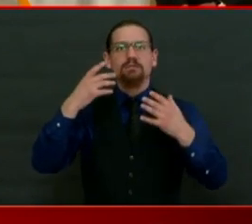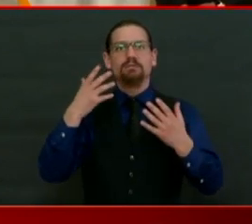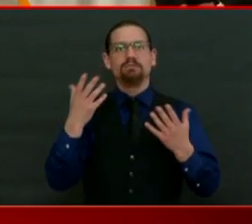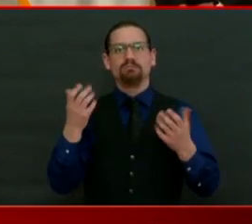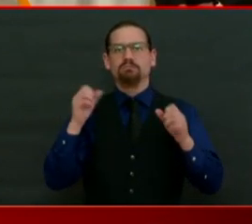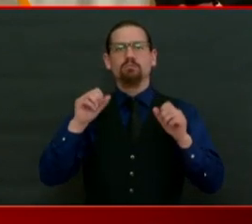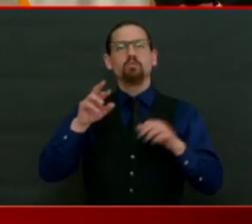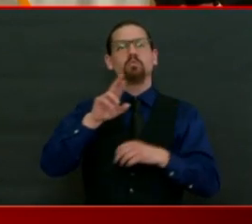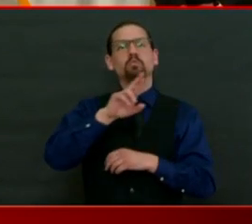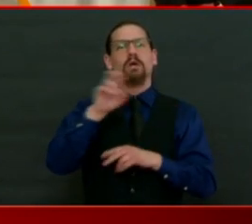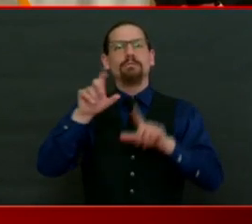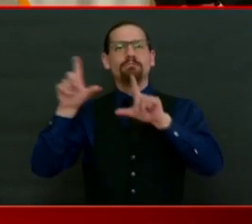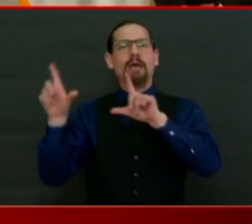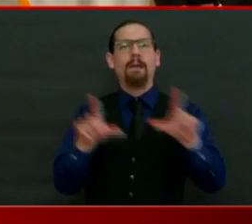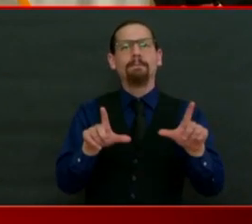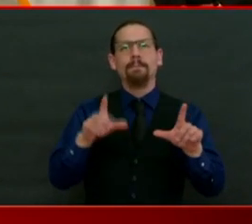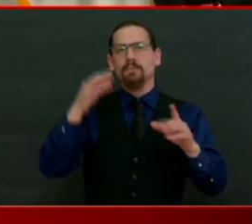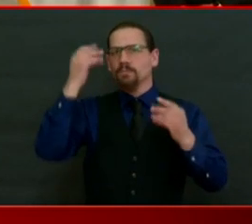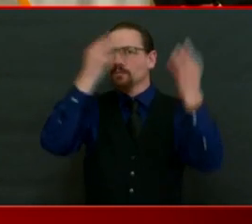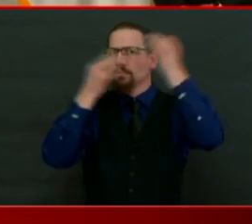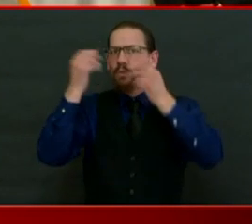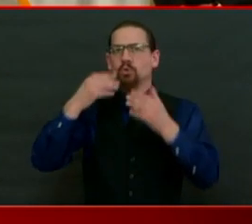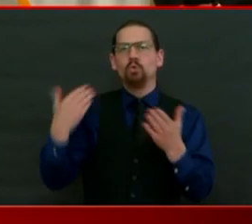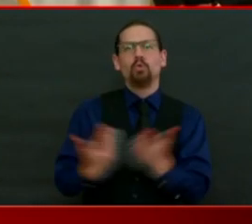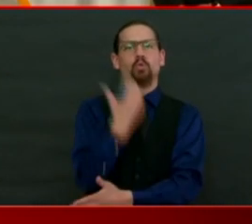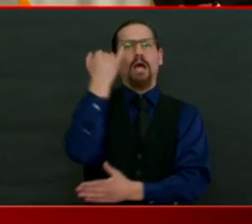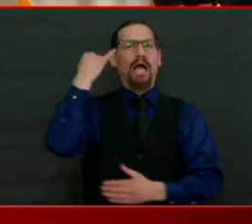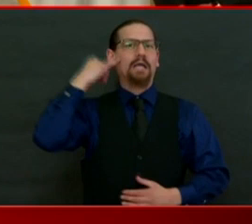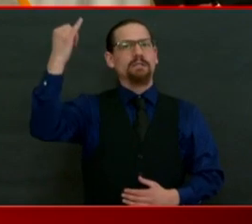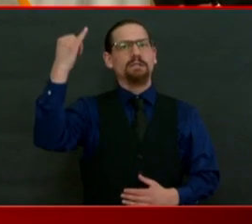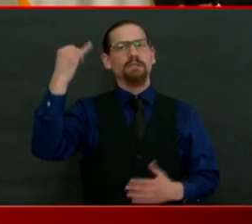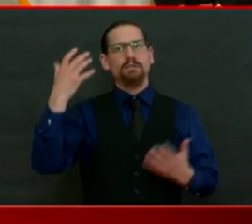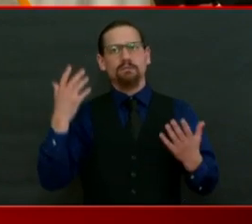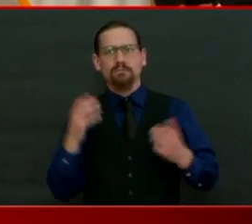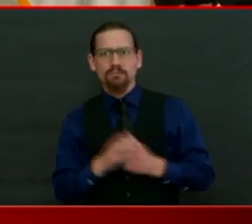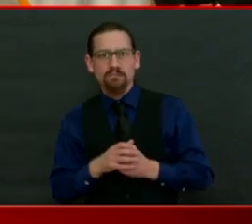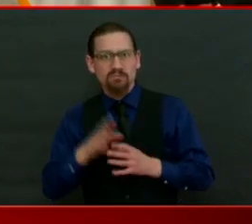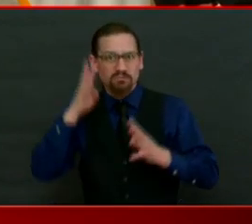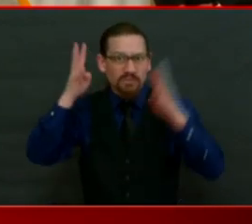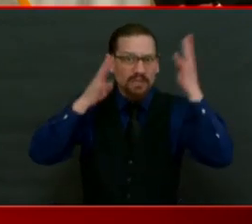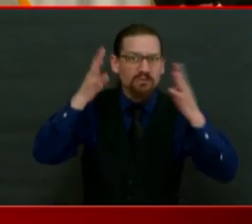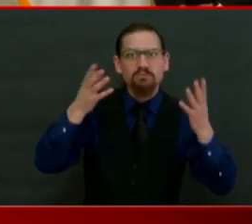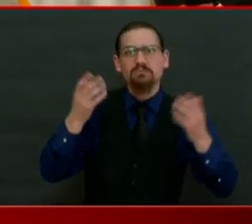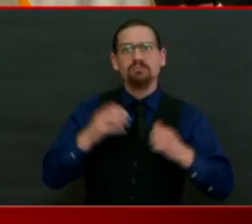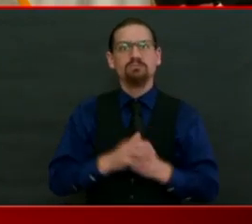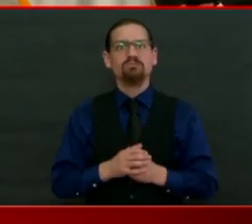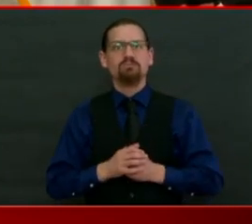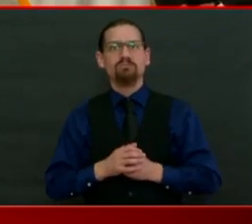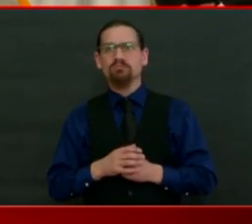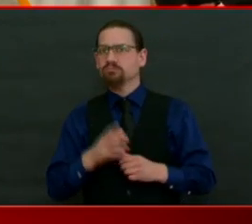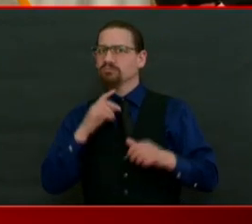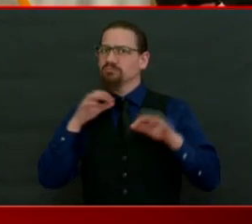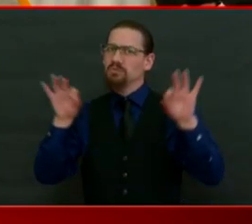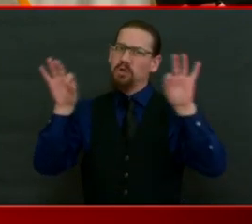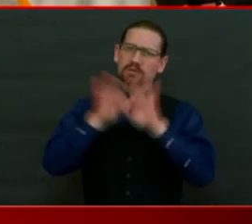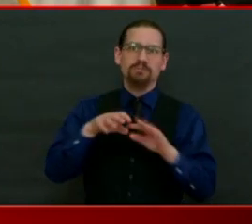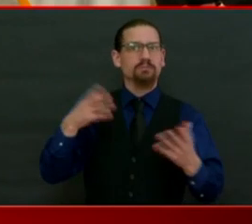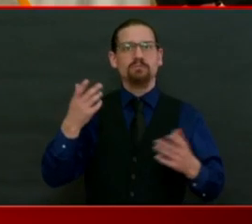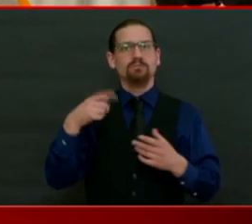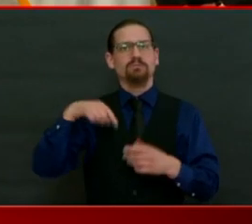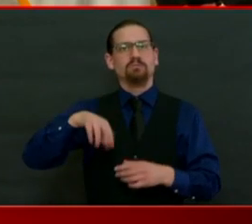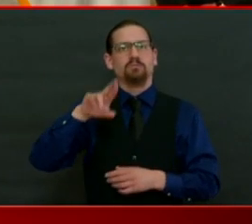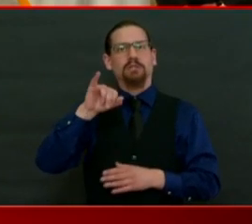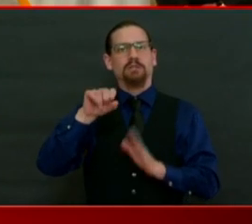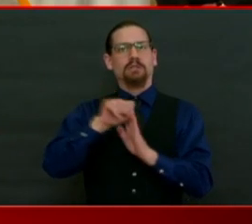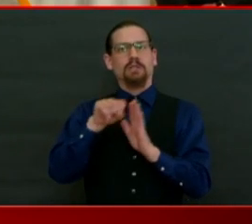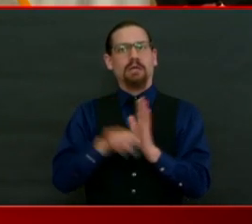make difficult fiscal choices and be creative and make sure, most importantly, that Rhode Island and our workforce